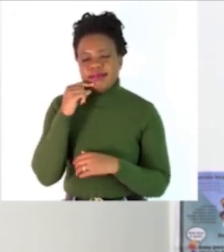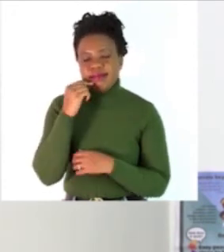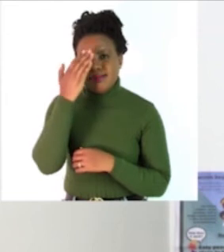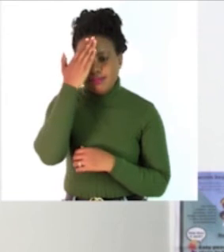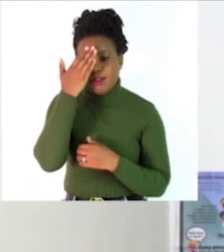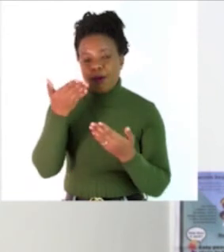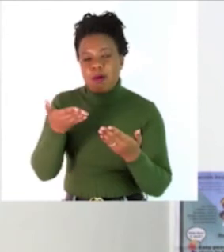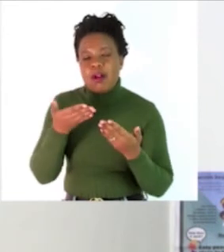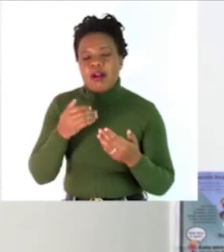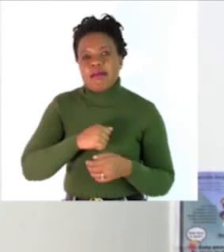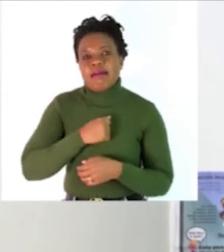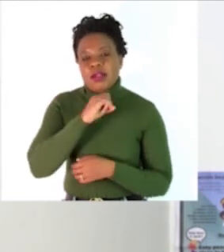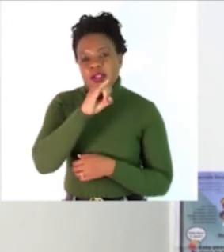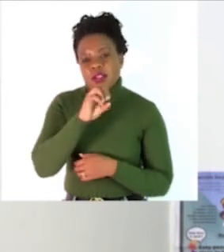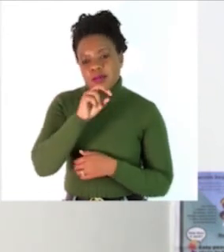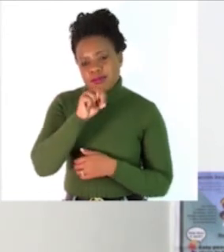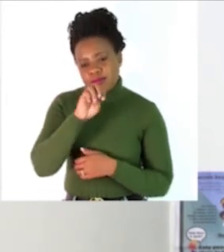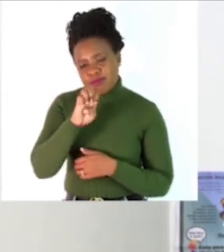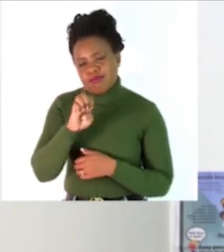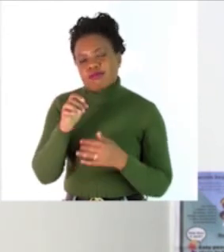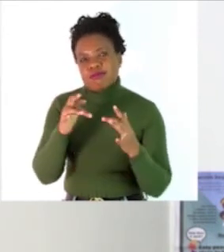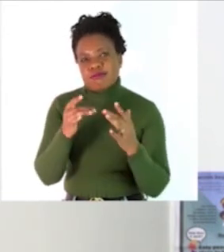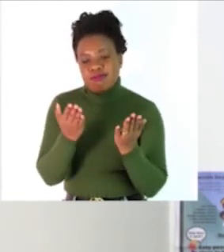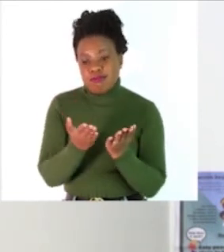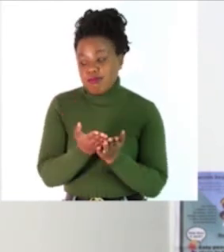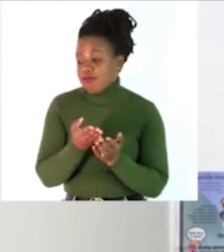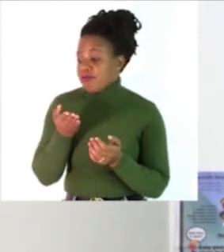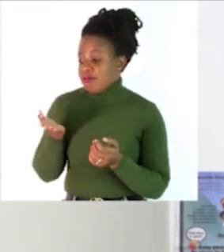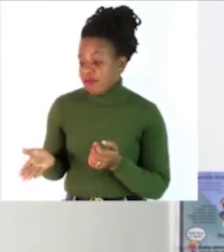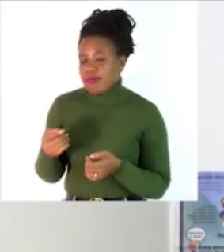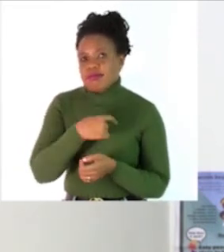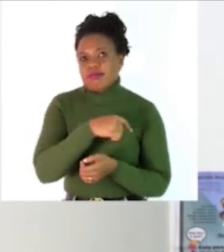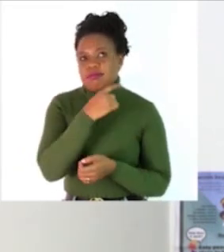my zone online school with me here is chanel